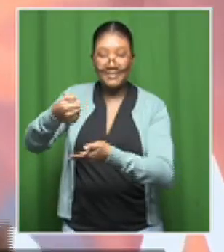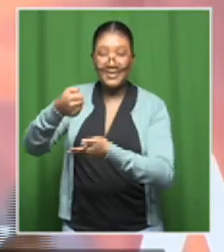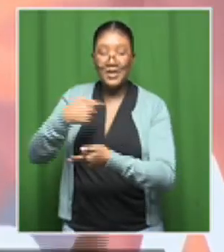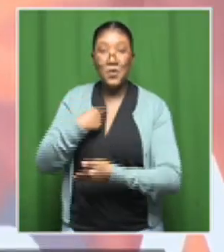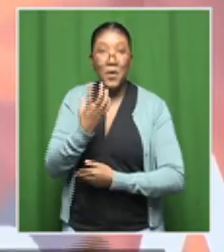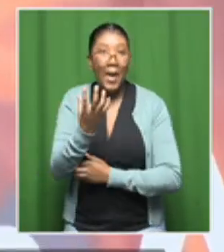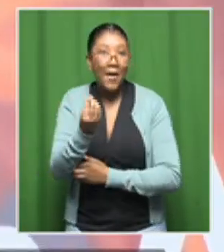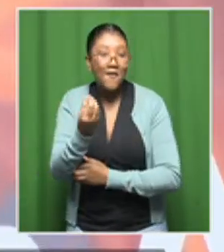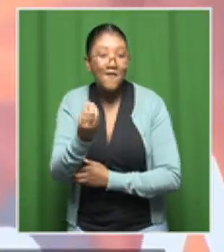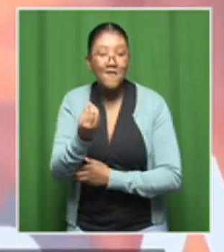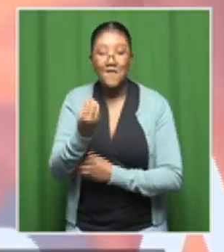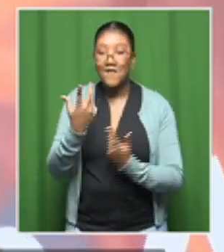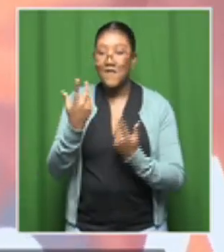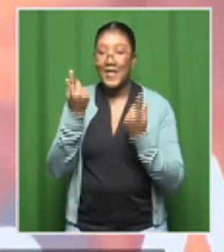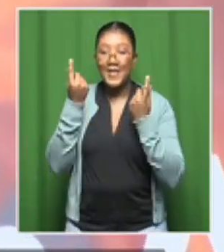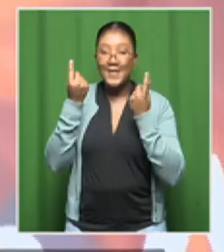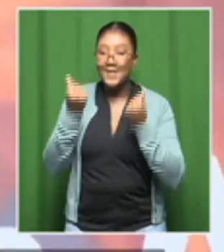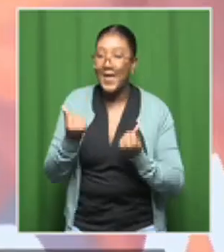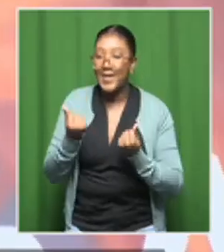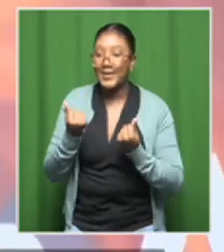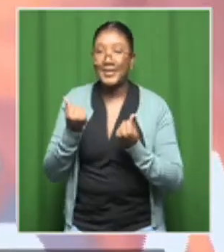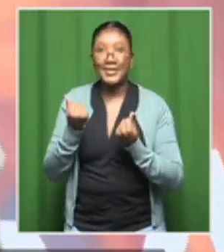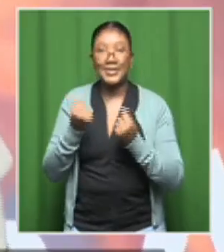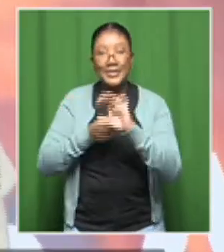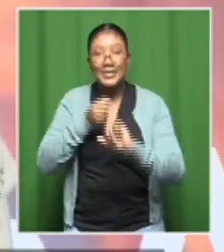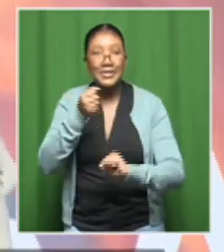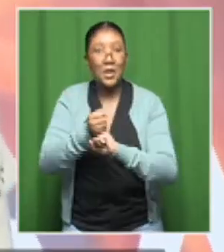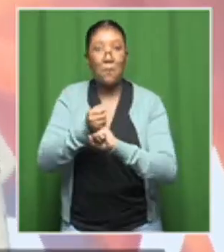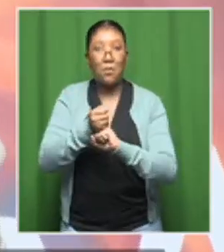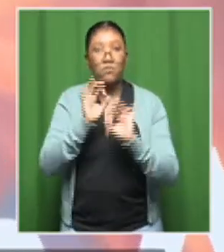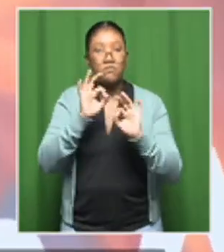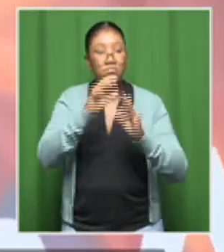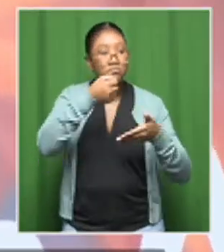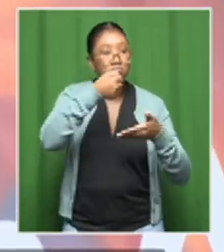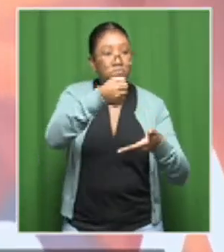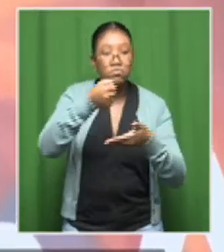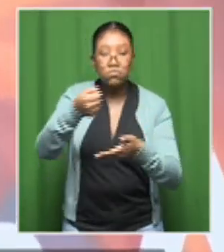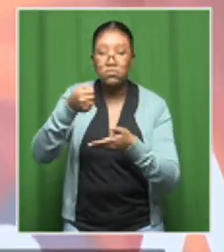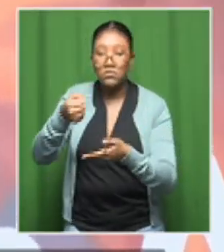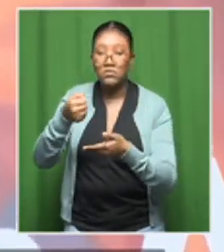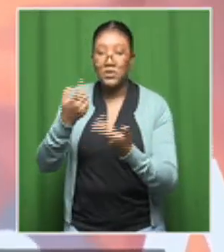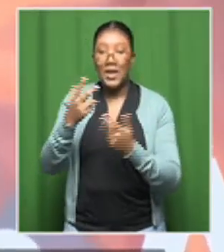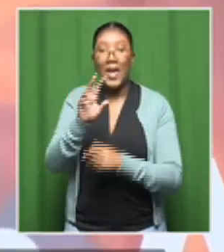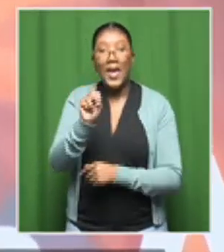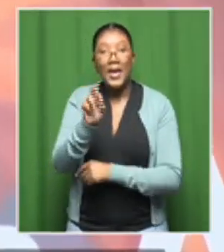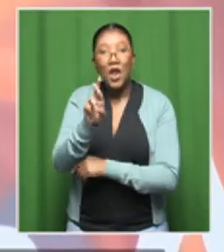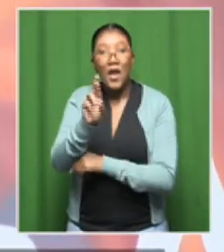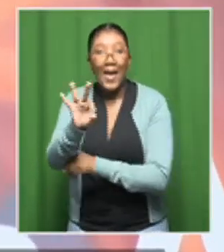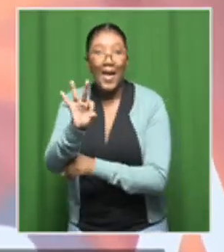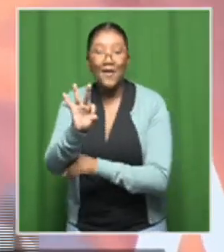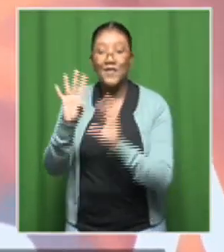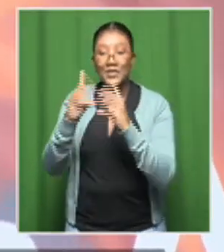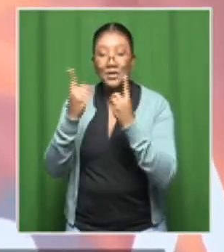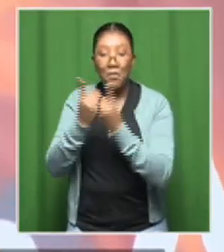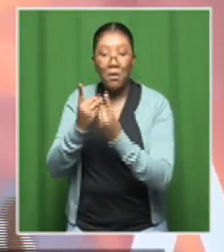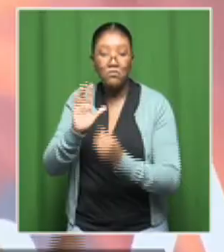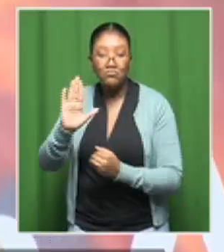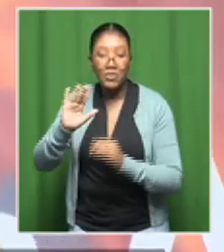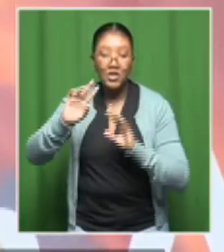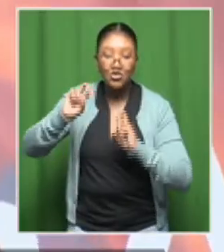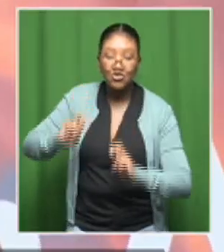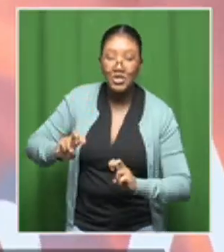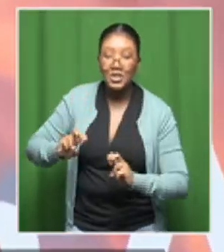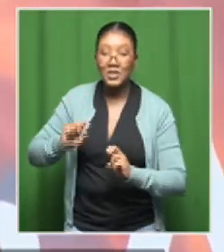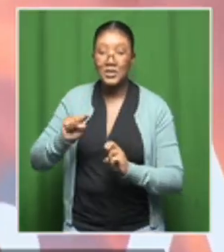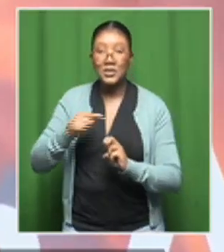there's so many financial institutions that we are having, NRF within the department, what we can do